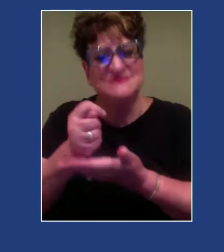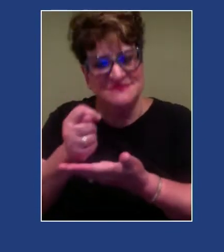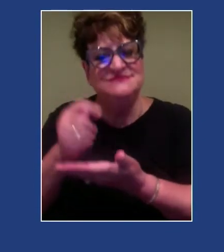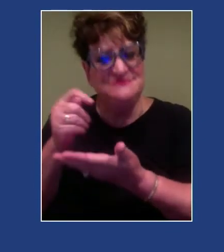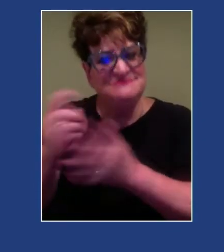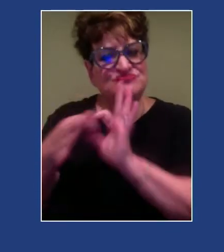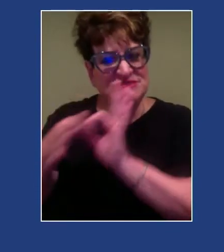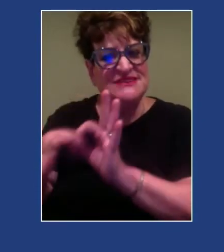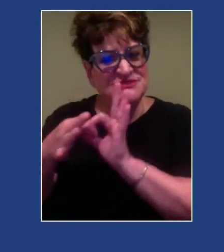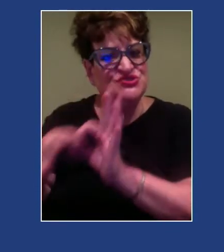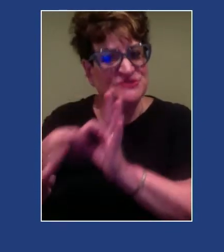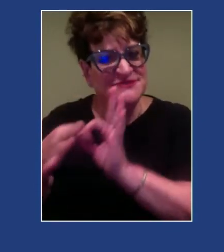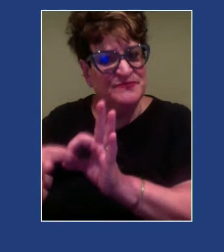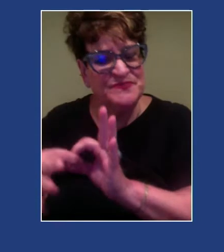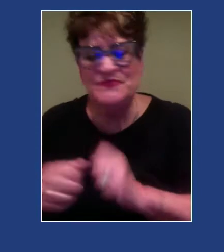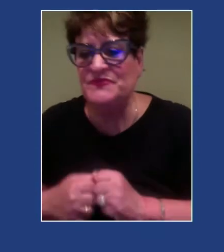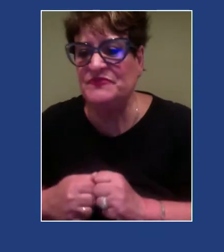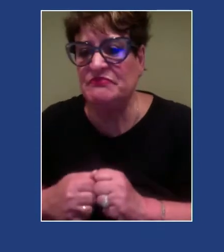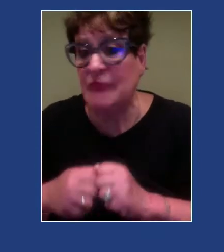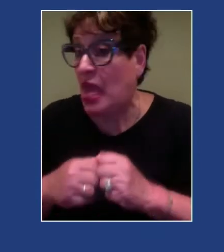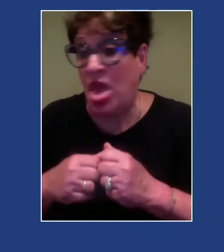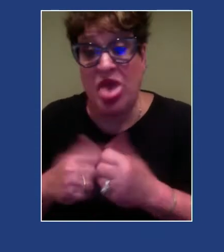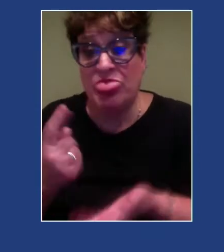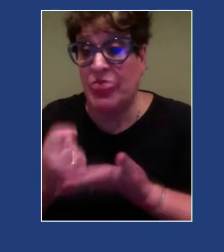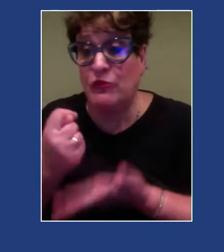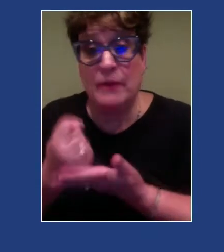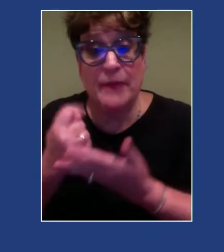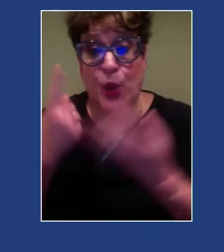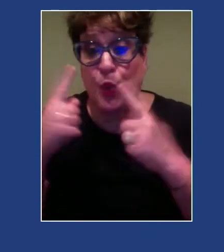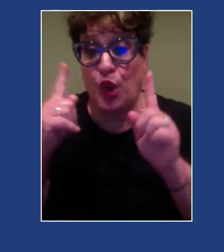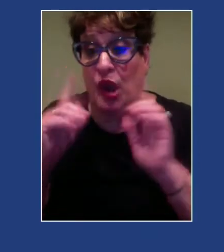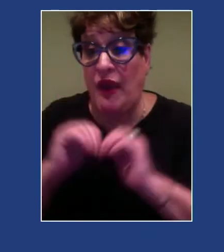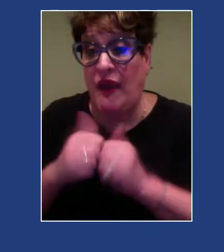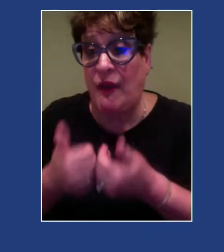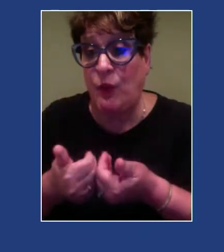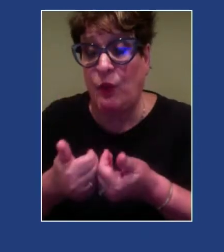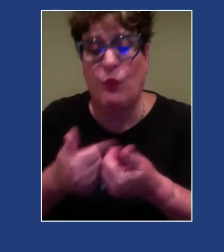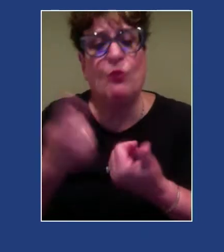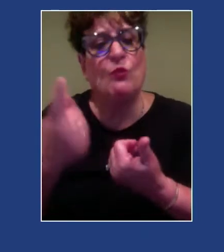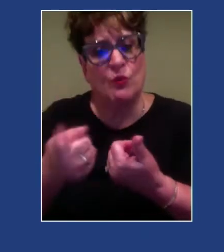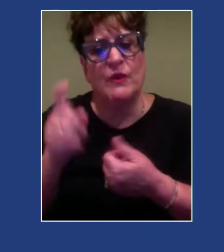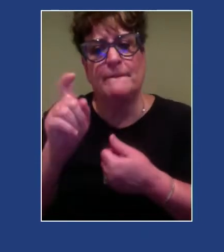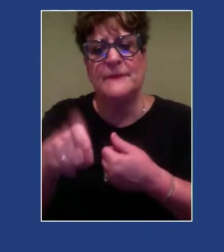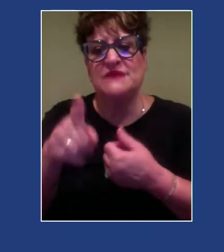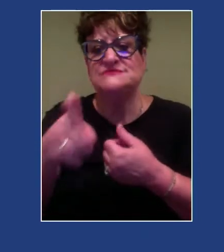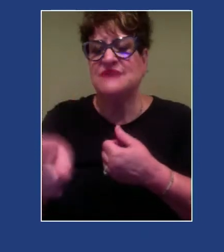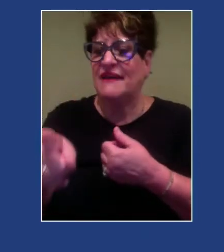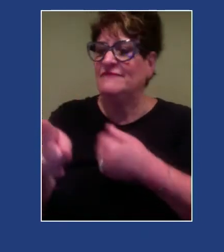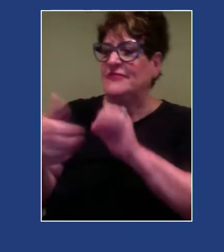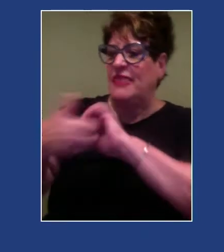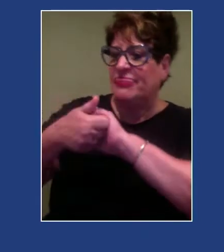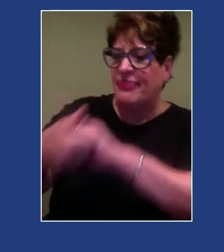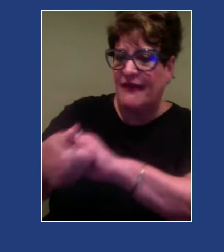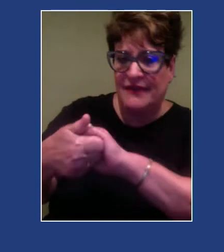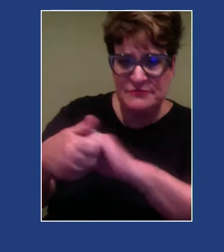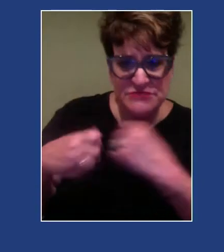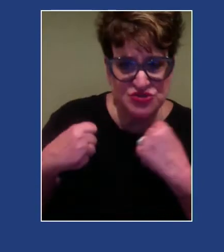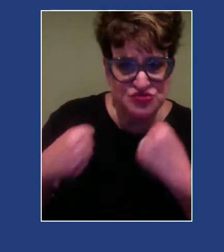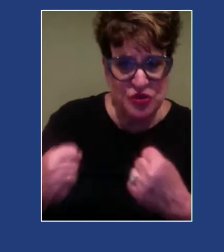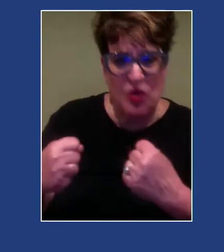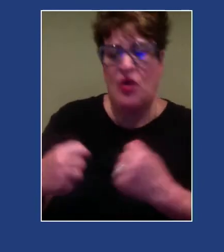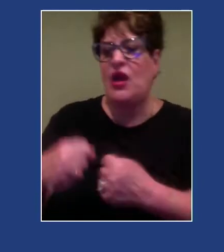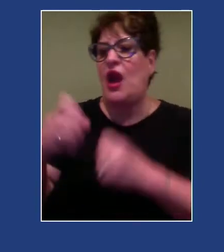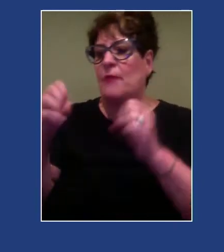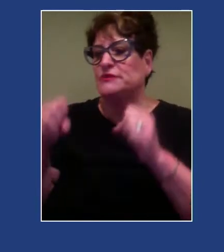So what makes therapy work? These are things that we know. The therapeutic alliance being strong. There being opportunities for